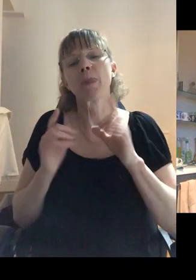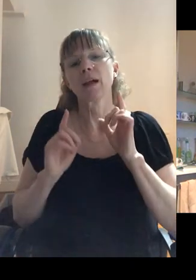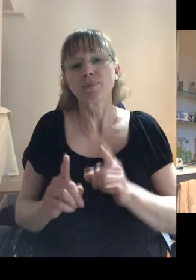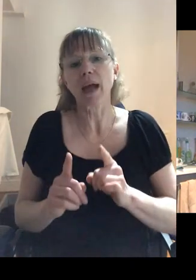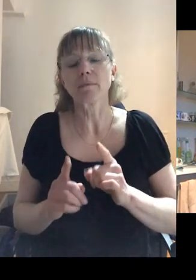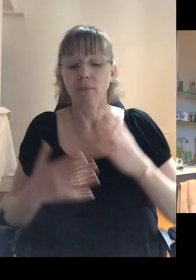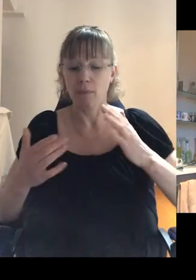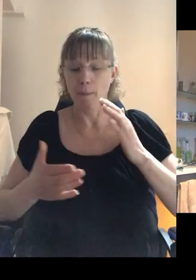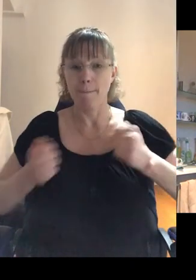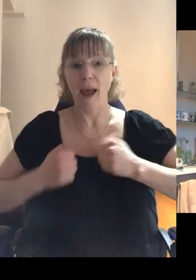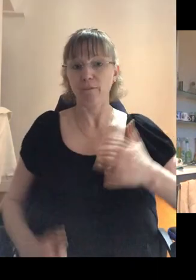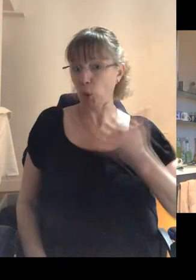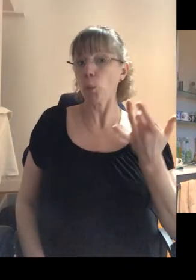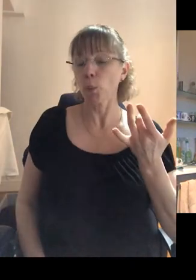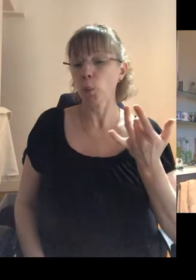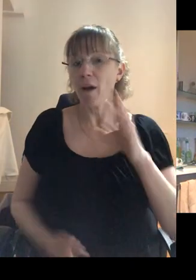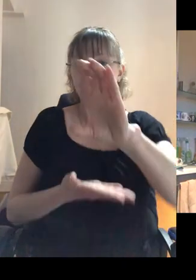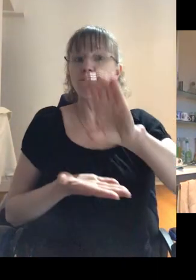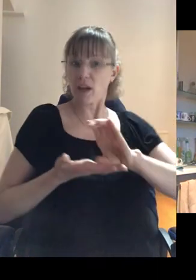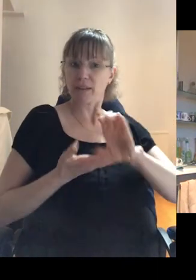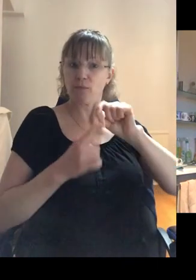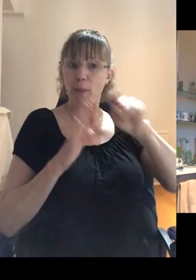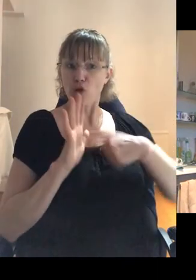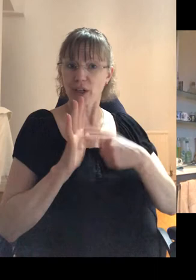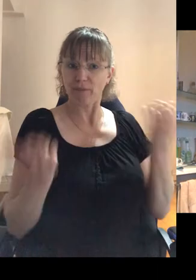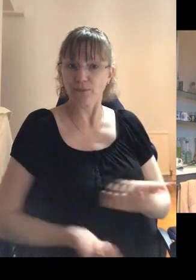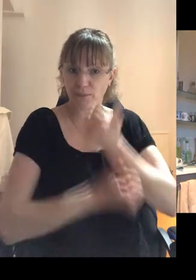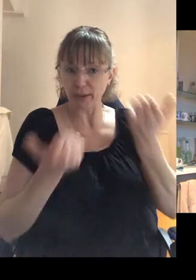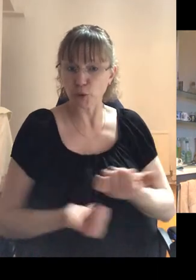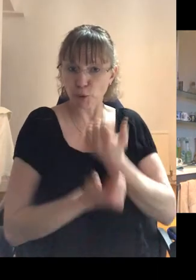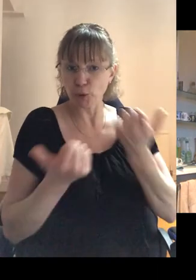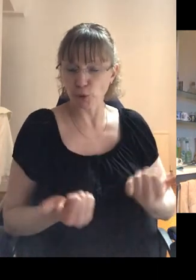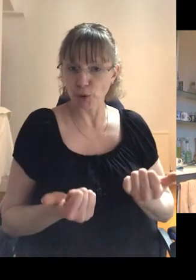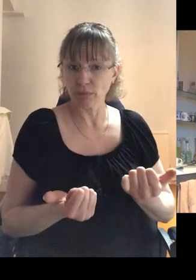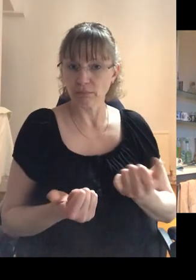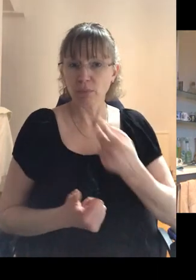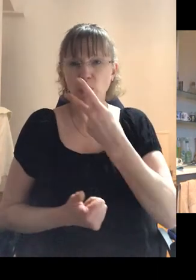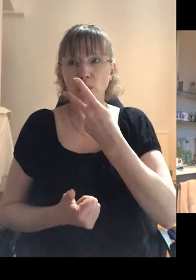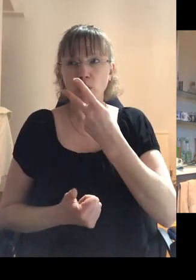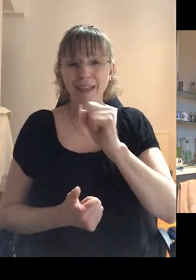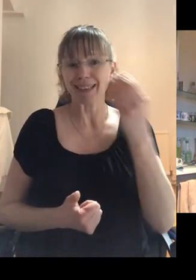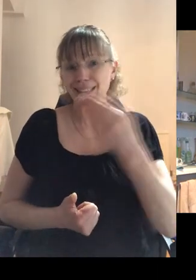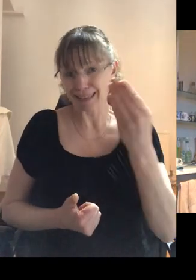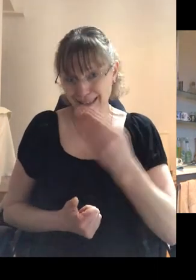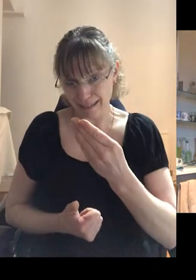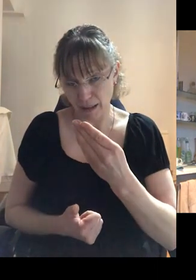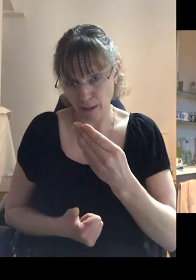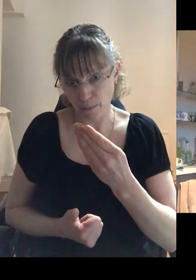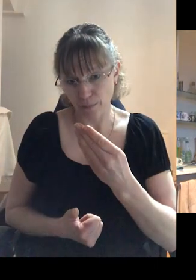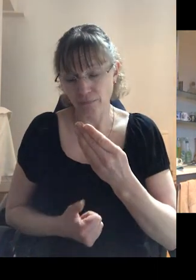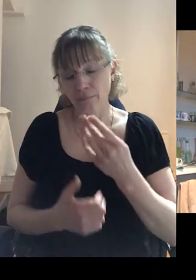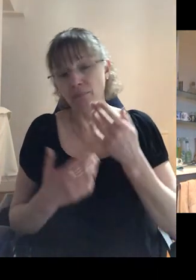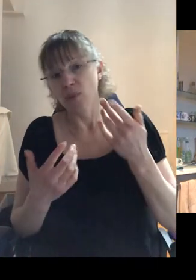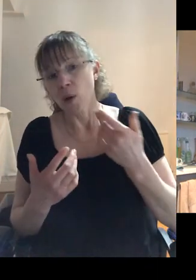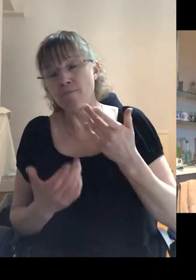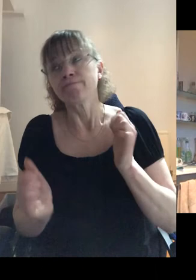and then obviously from my perspective that the, the funding for that project ended in, um, 2019. Uh, and